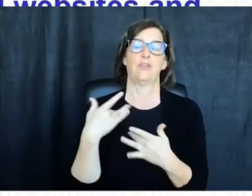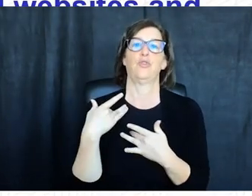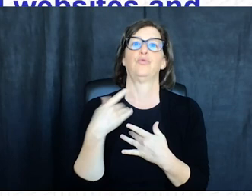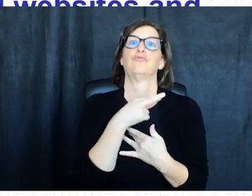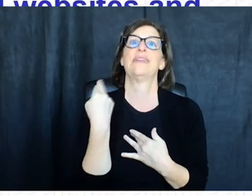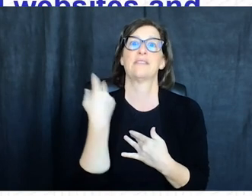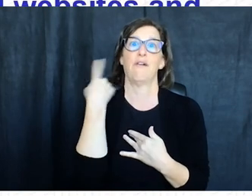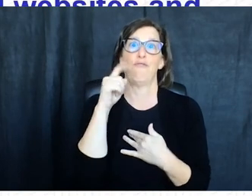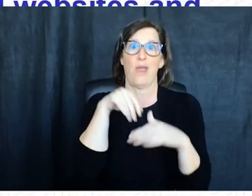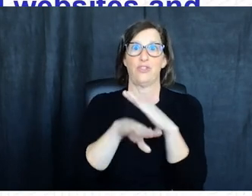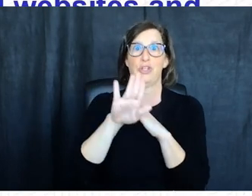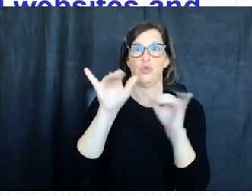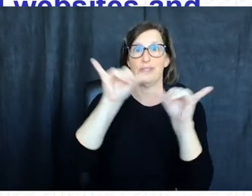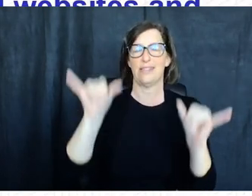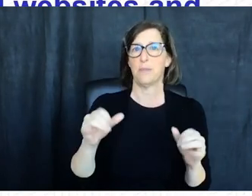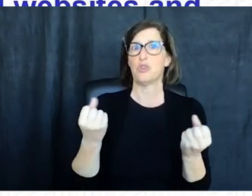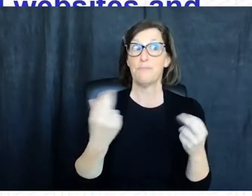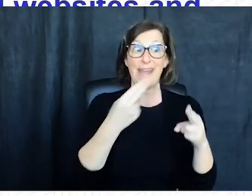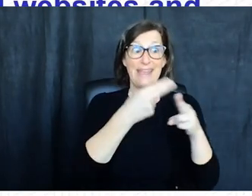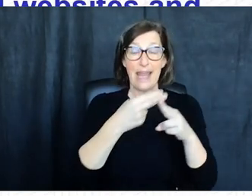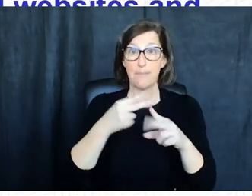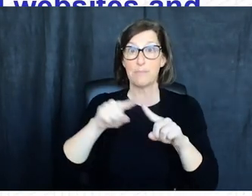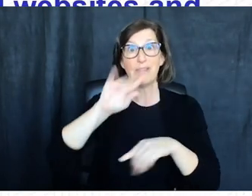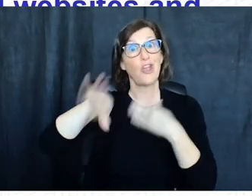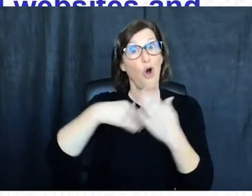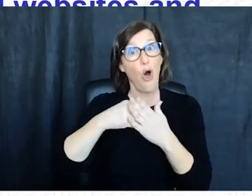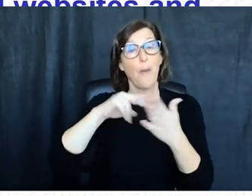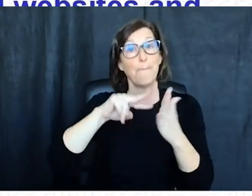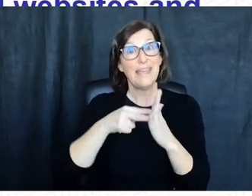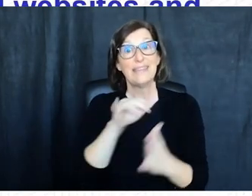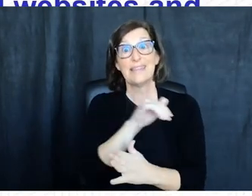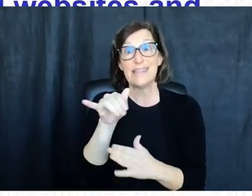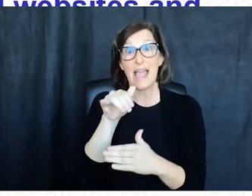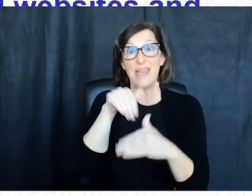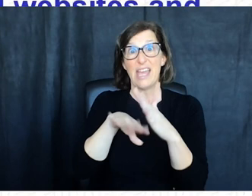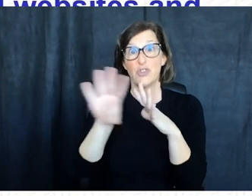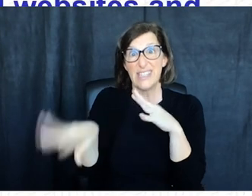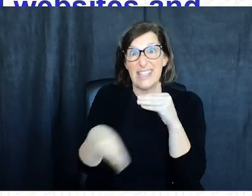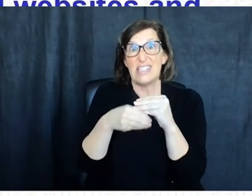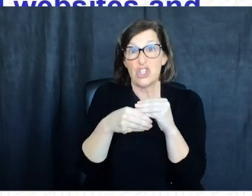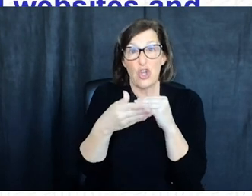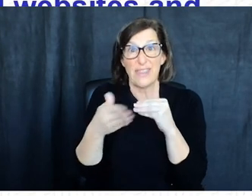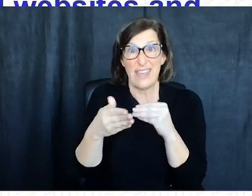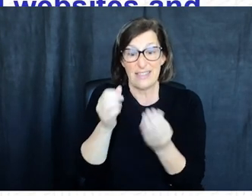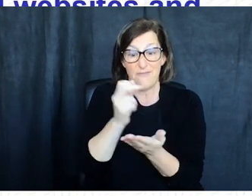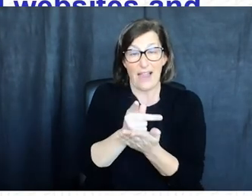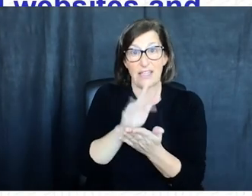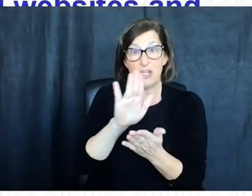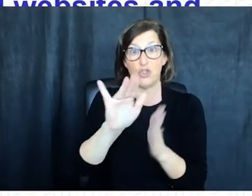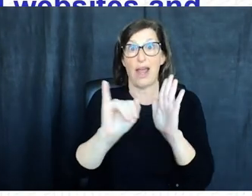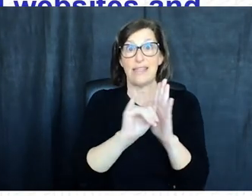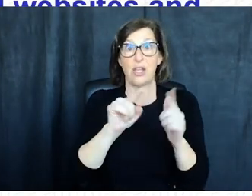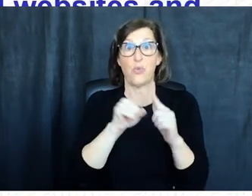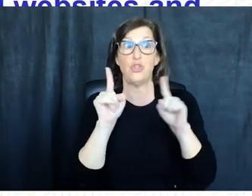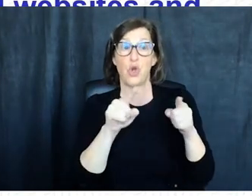get hacked there are many names for mfa but they all mean more or less the same thing opting into an extra step to validating your